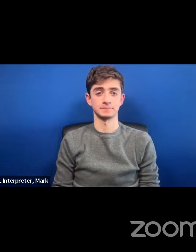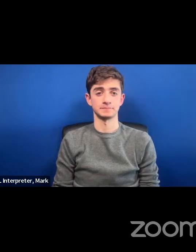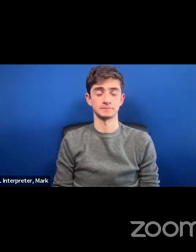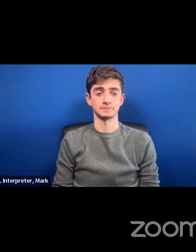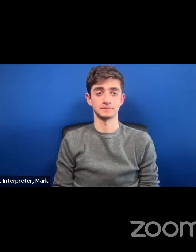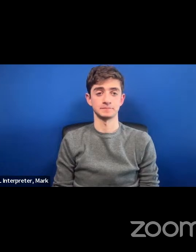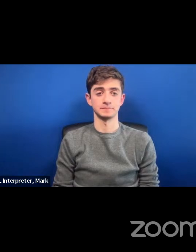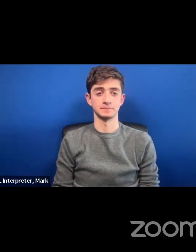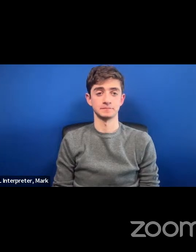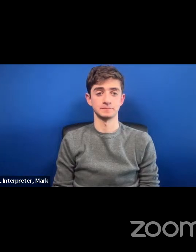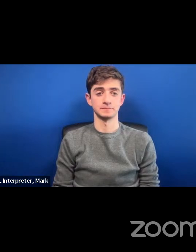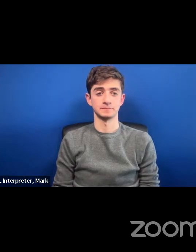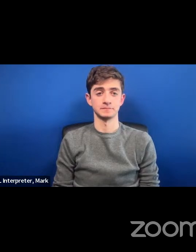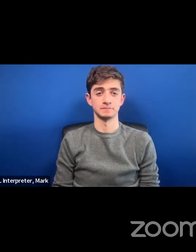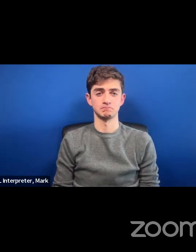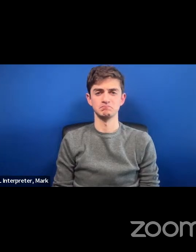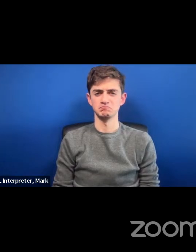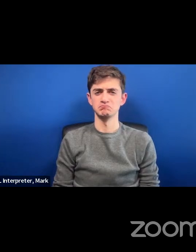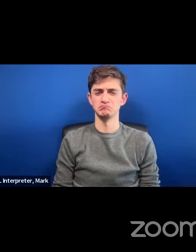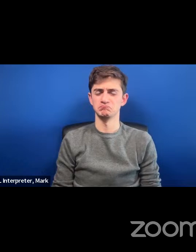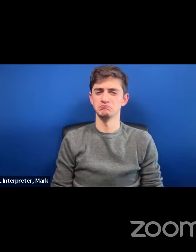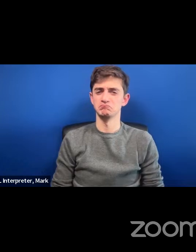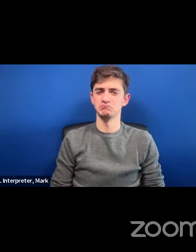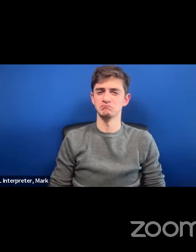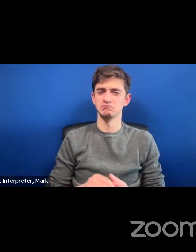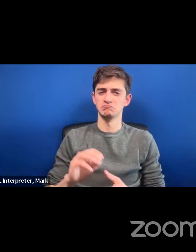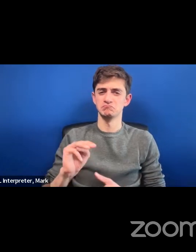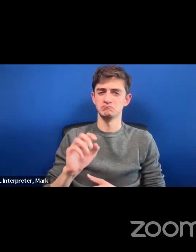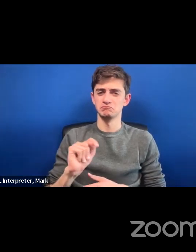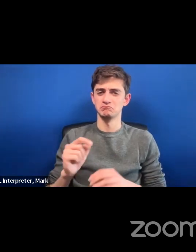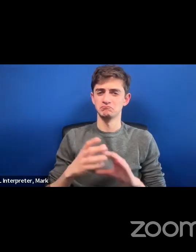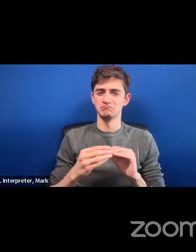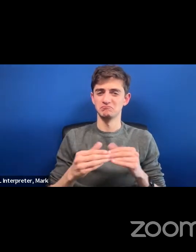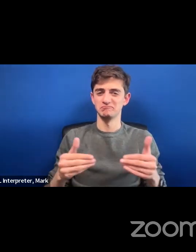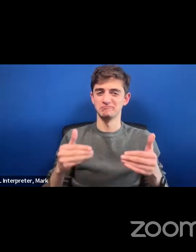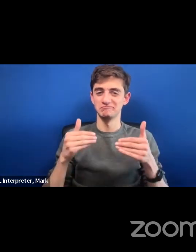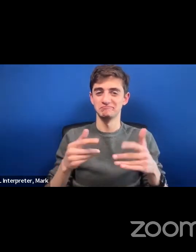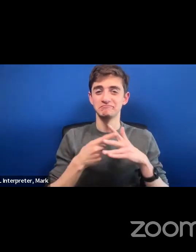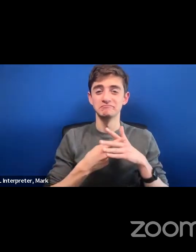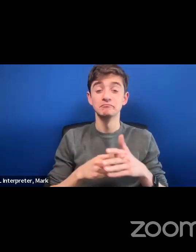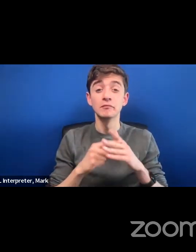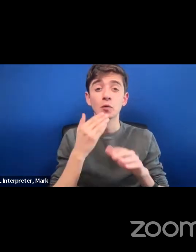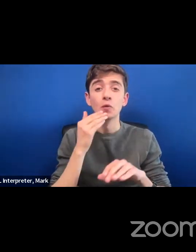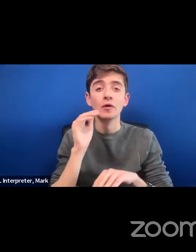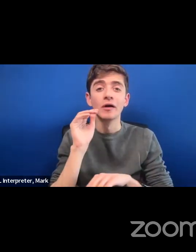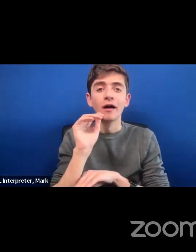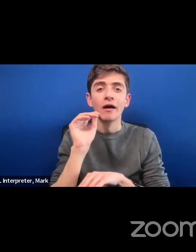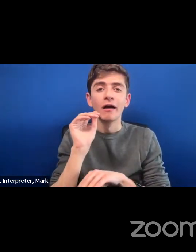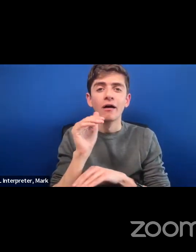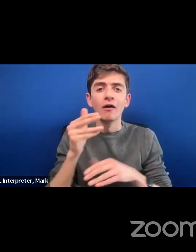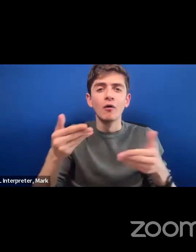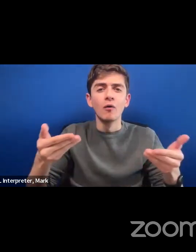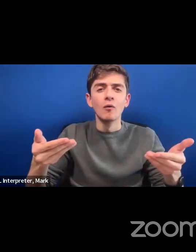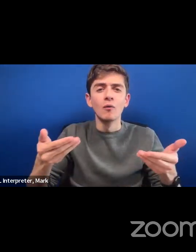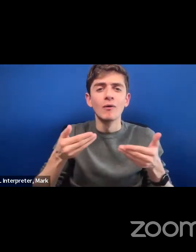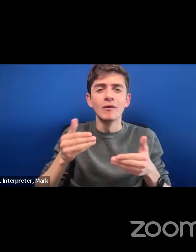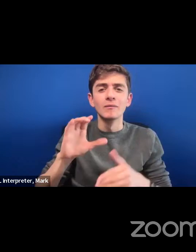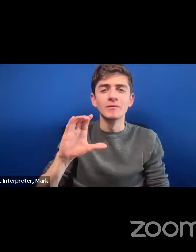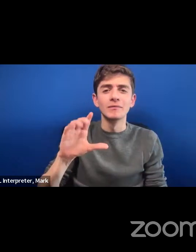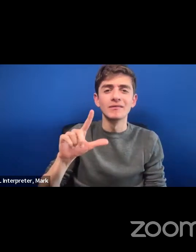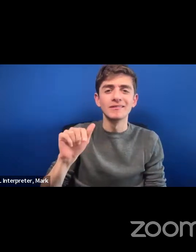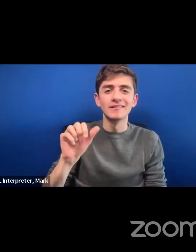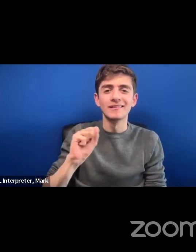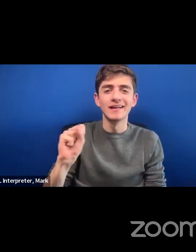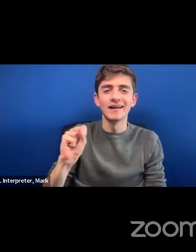Okay, let's go ahead and get started. Good afternoon everybody. Welcome to Class and Sex Forms